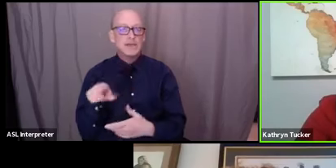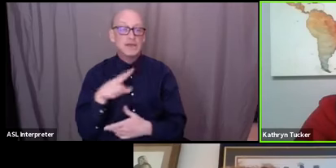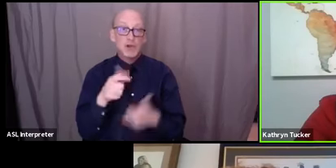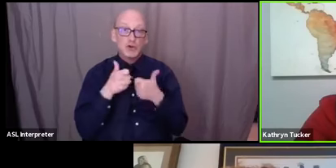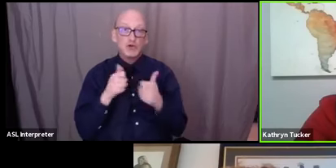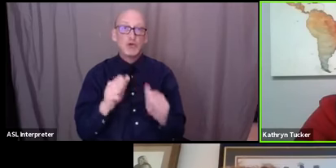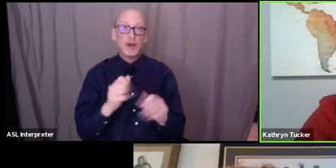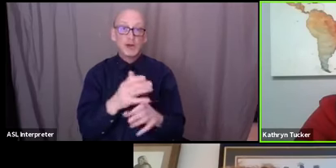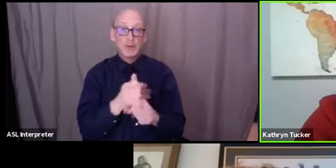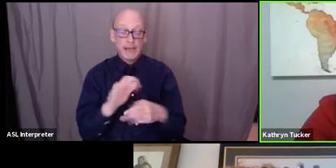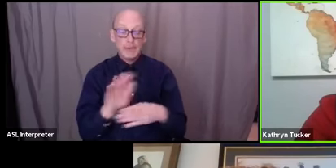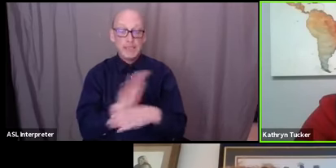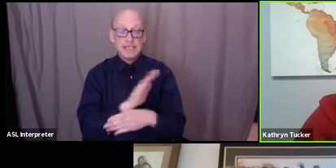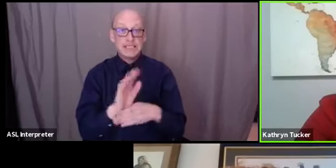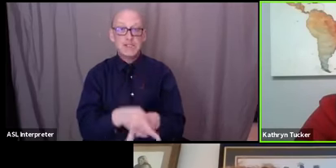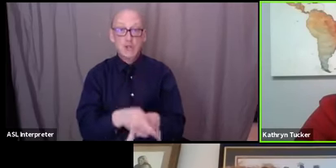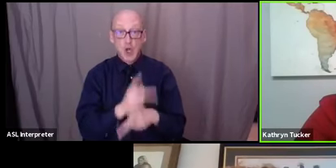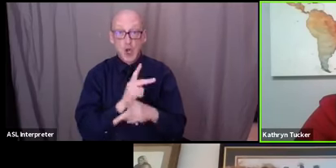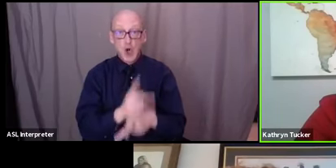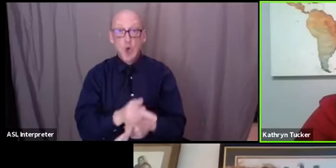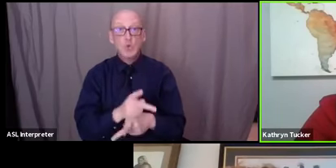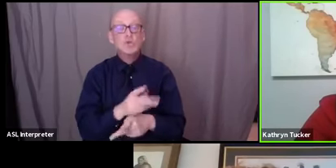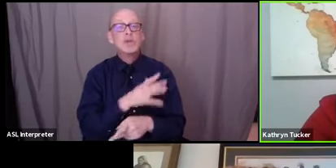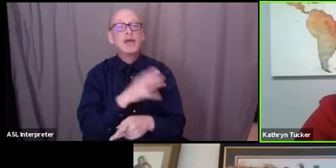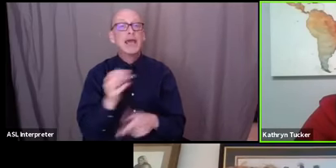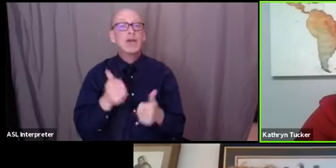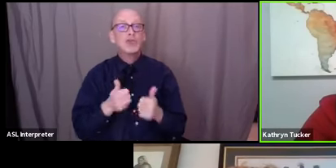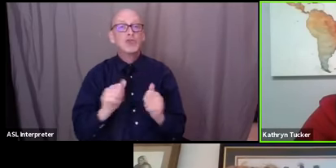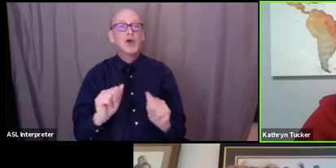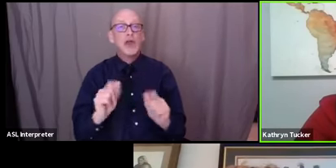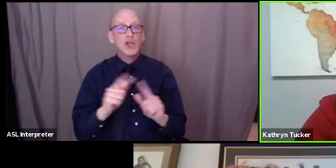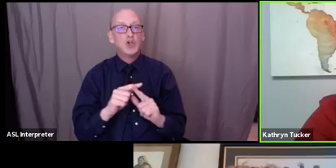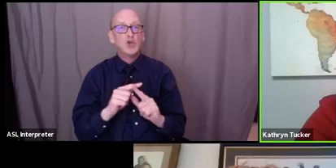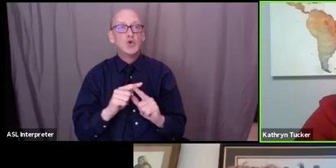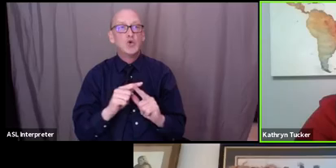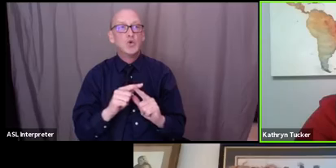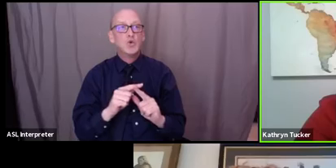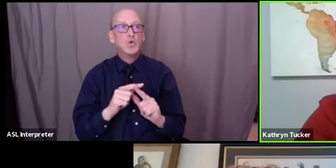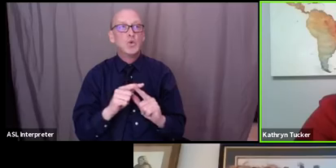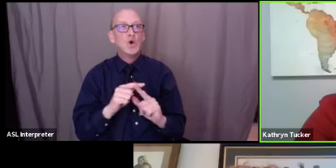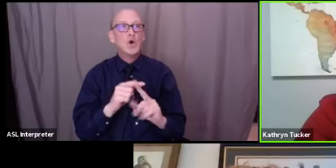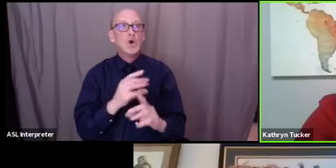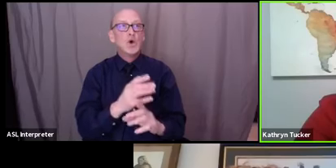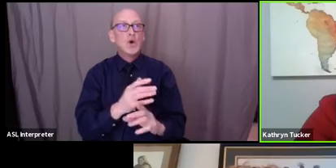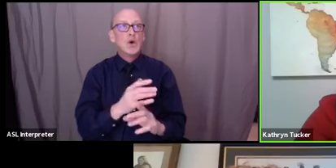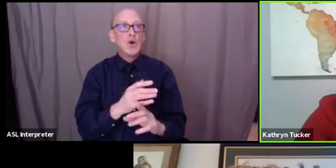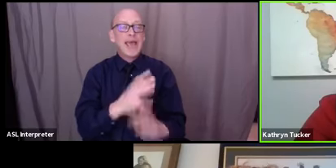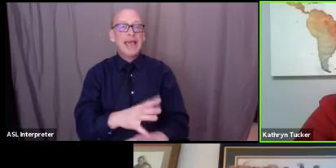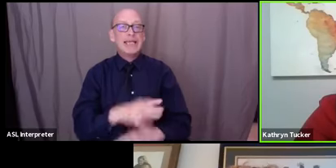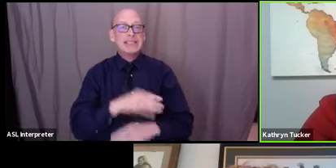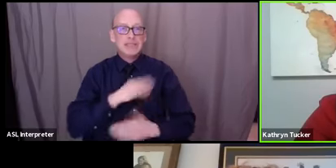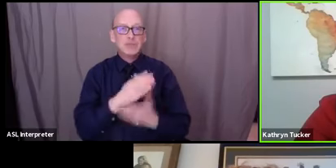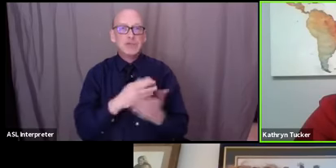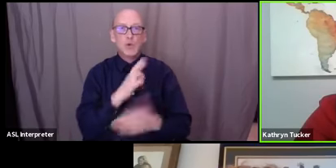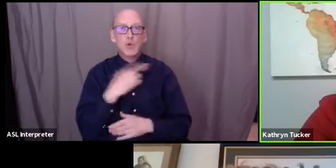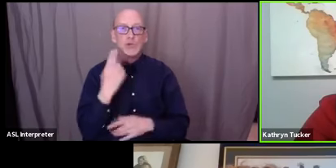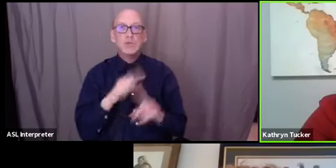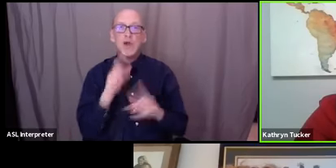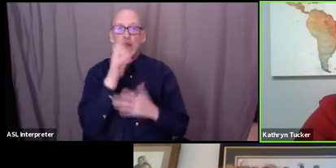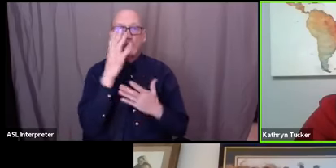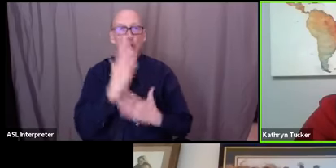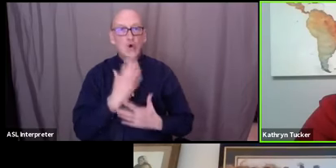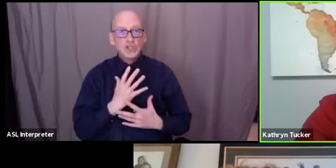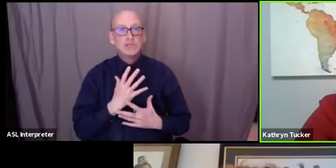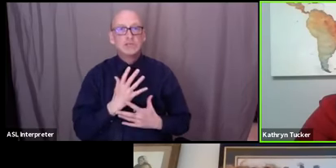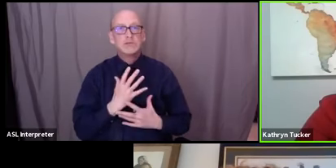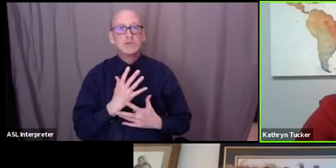business loans and they're trying to maybe absorb um some of the risk but it's unfortunate that those